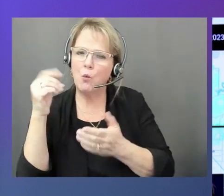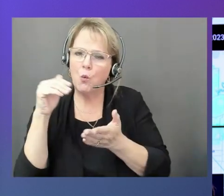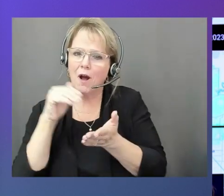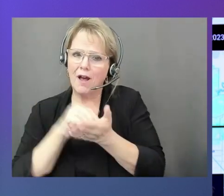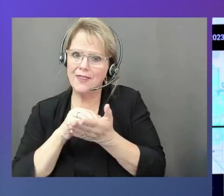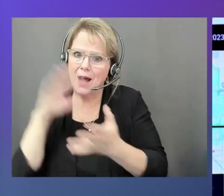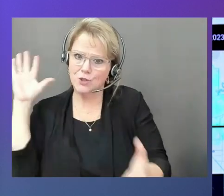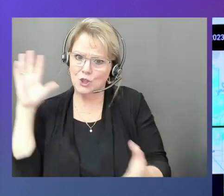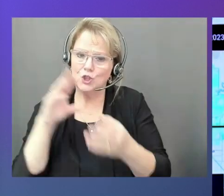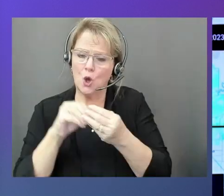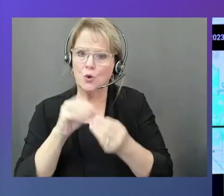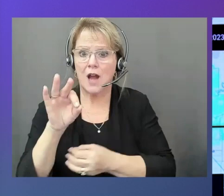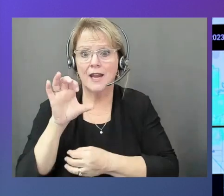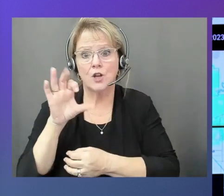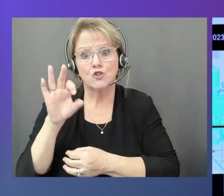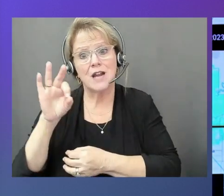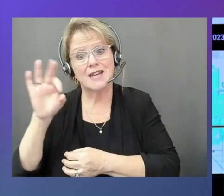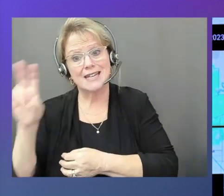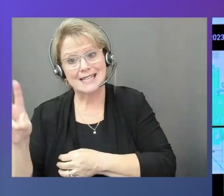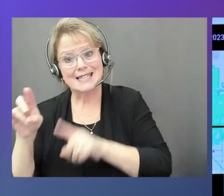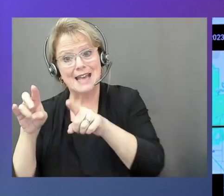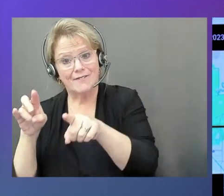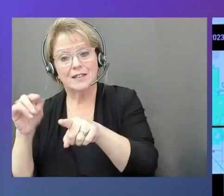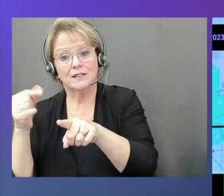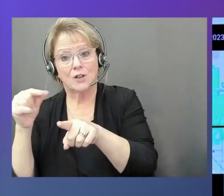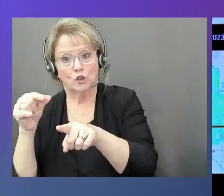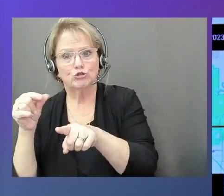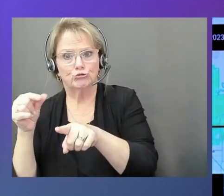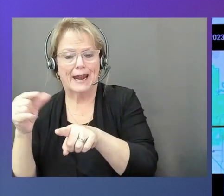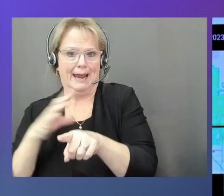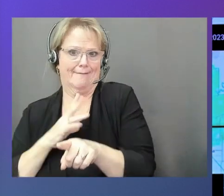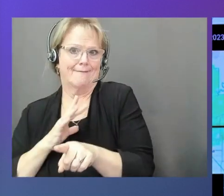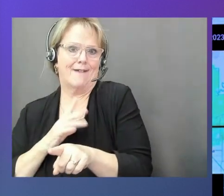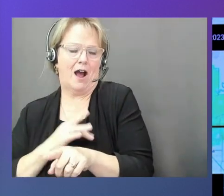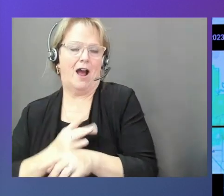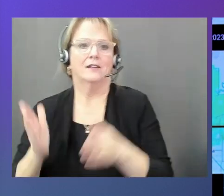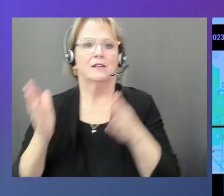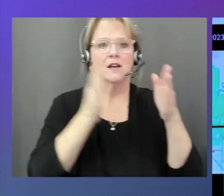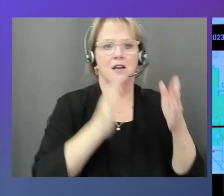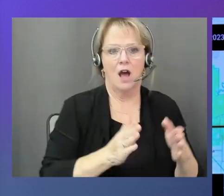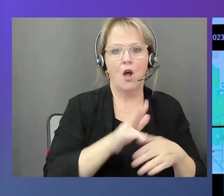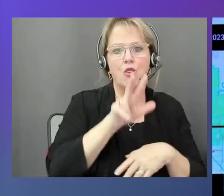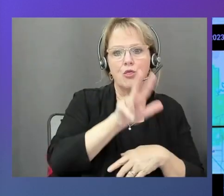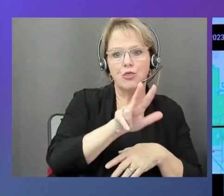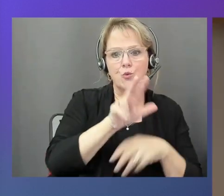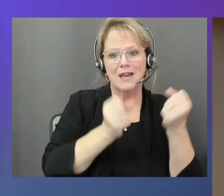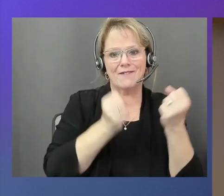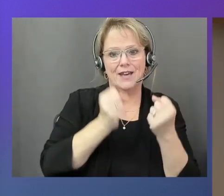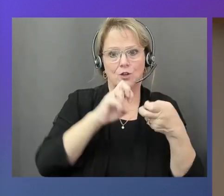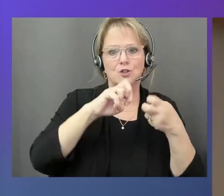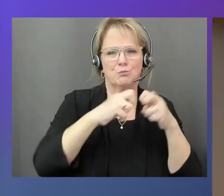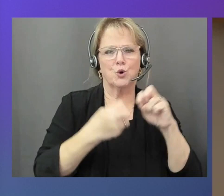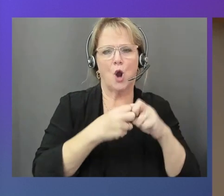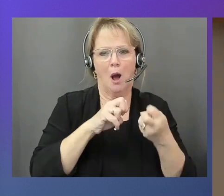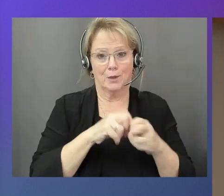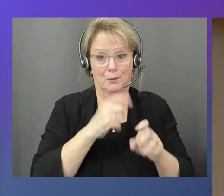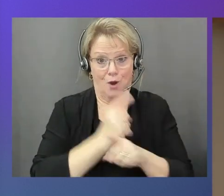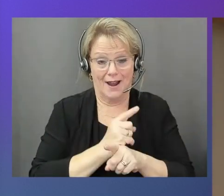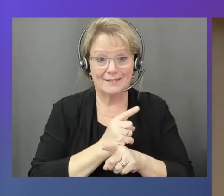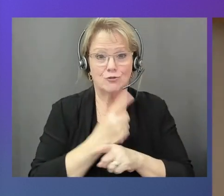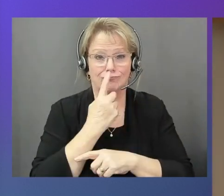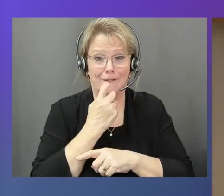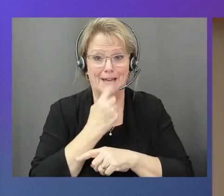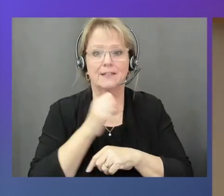997 of them are fine, right? three vehicles are problematic. Right. And then